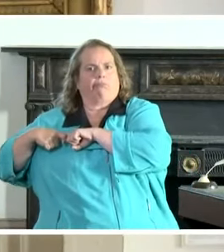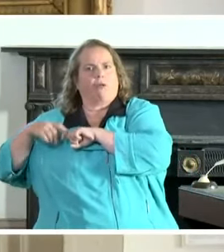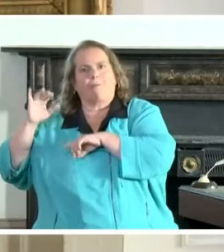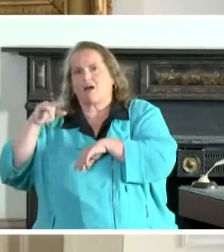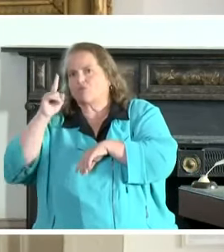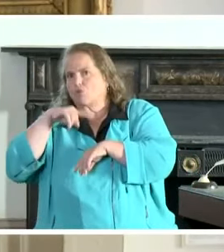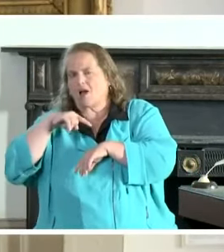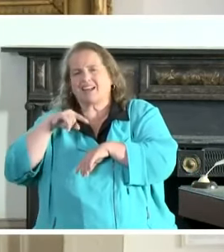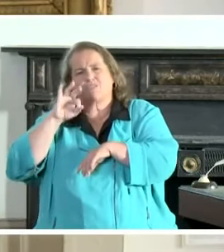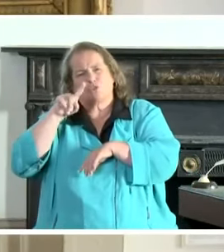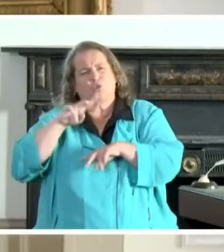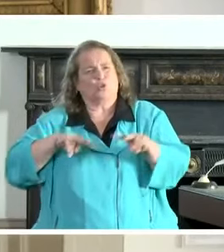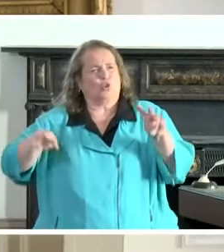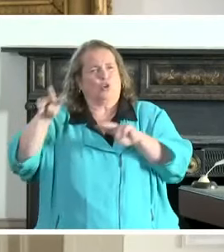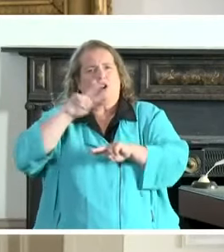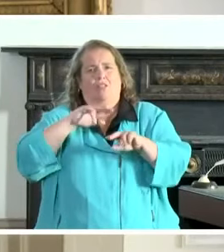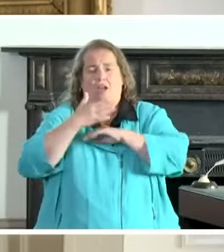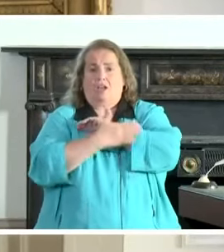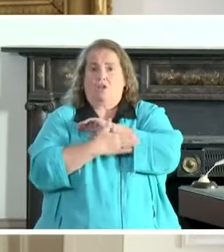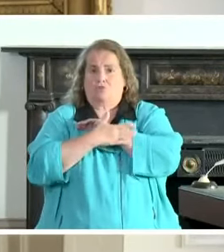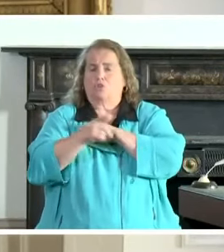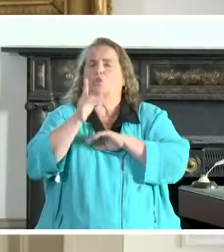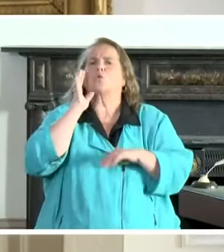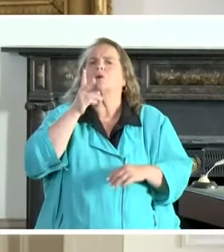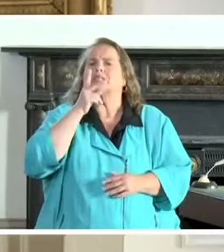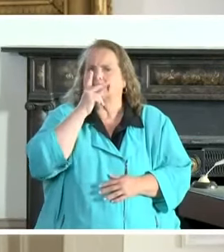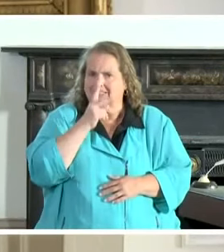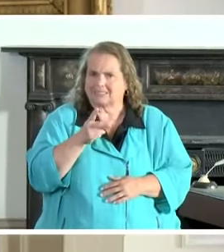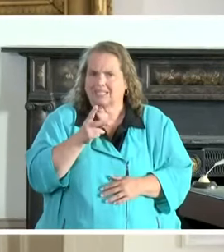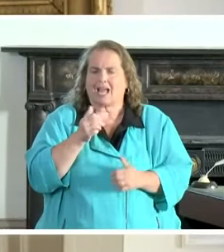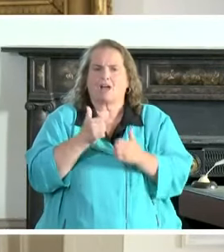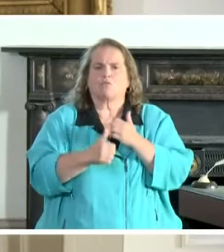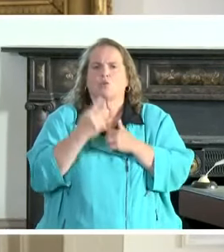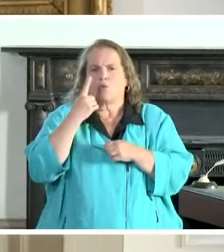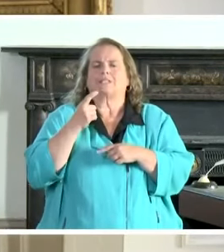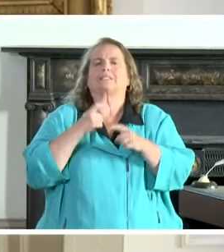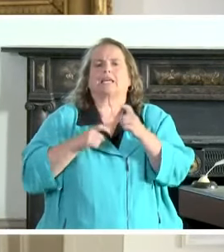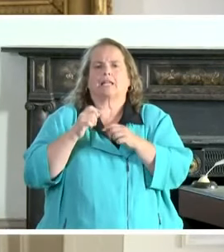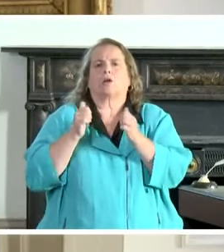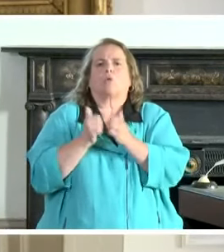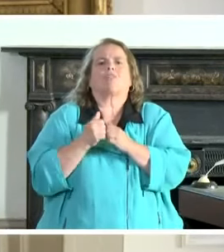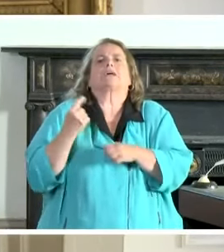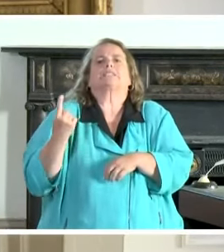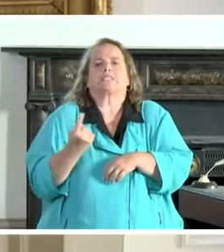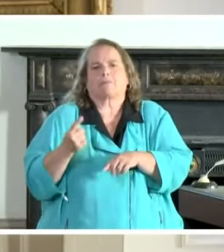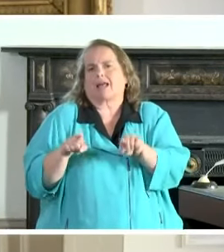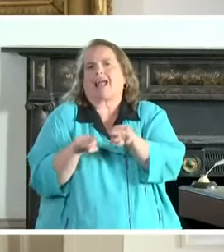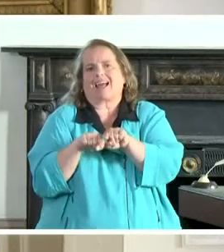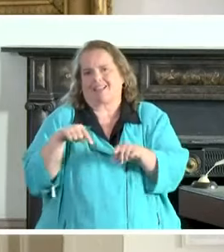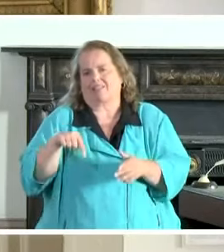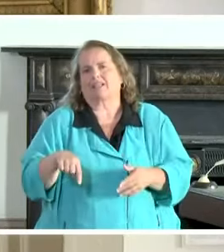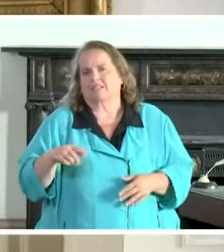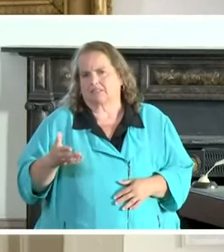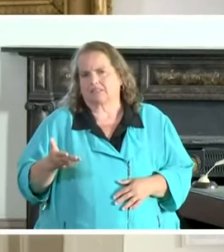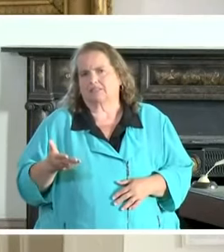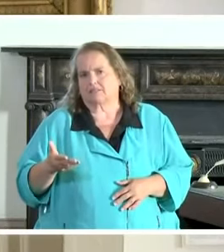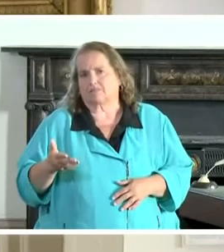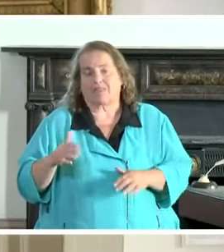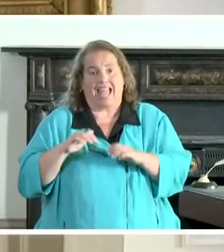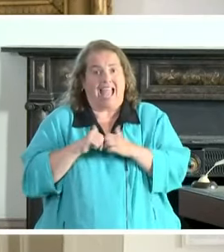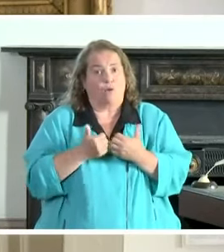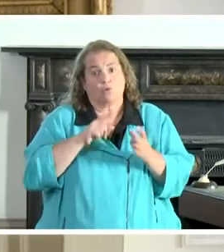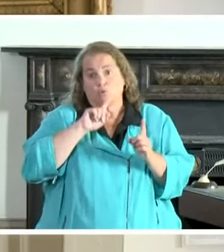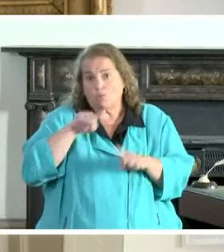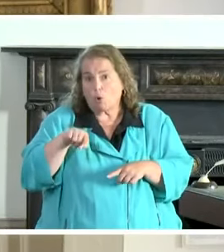fraud. If you look around the country, you'll see everybody's dealing with something like this, how it's being